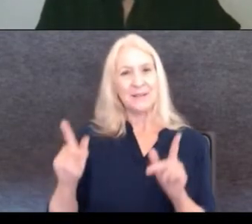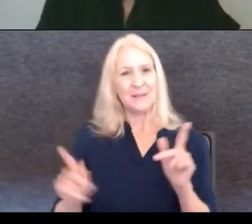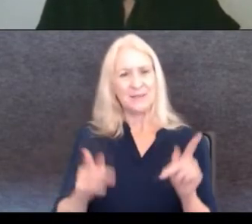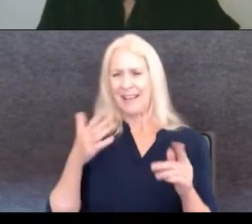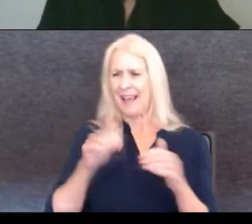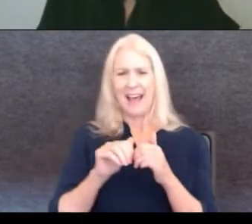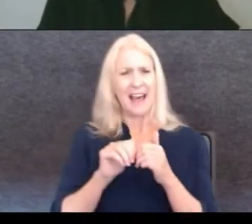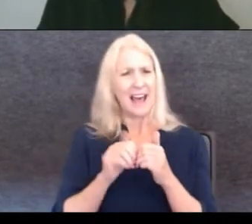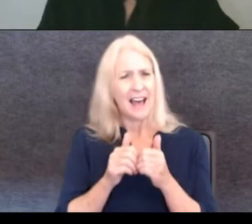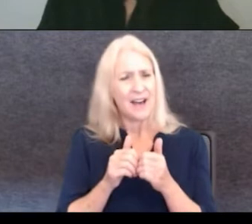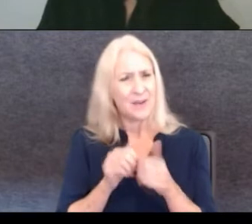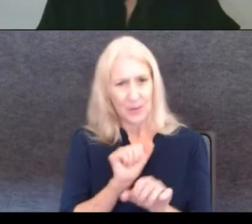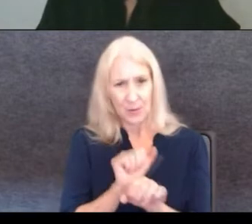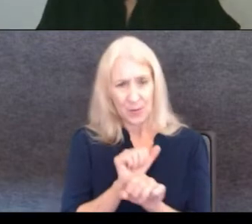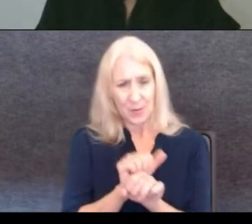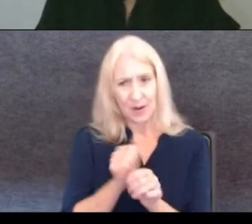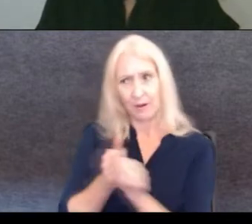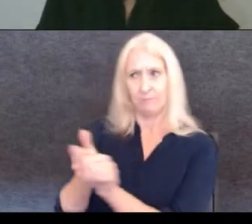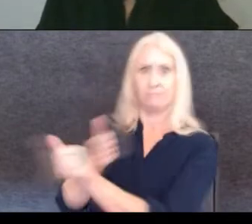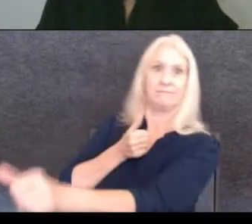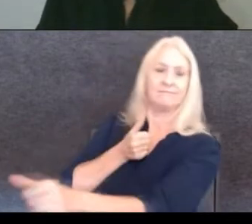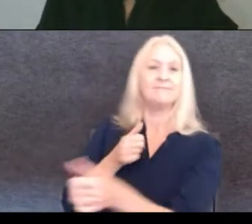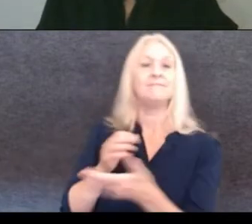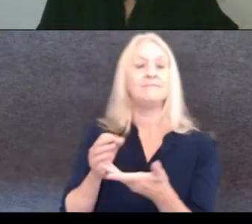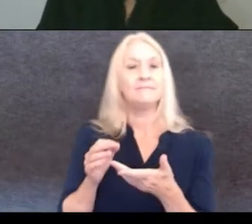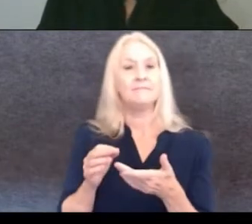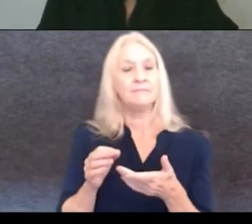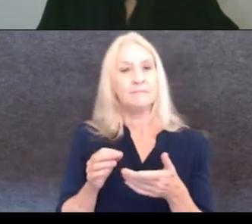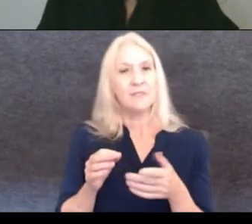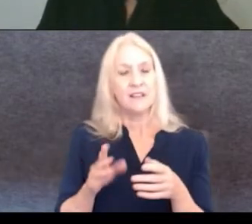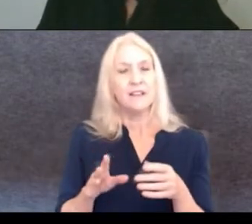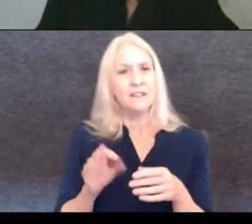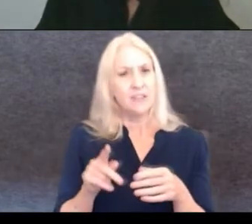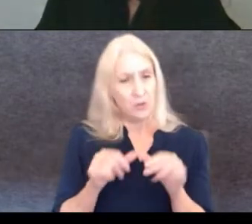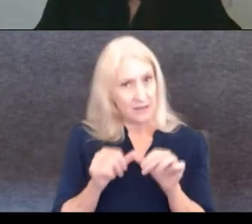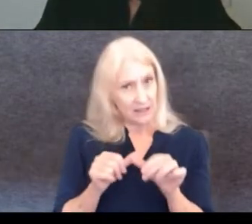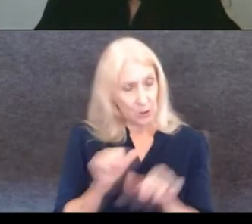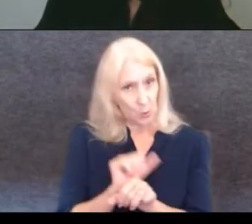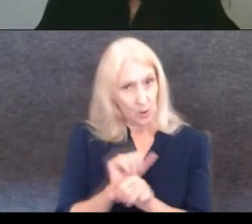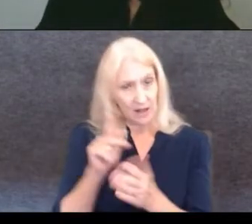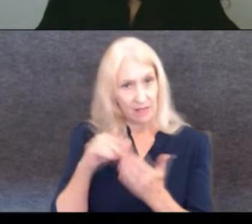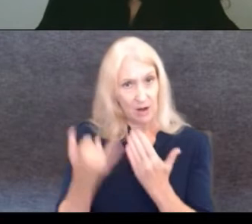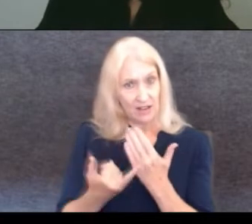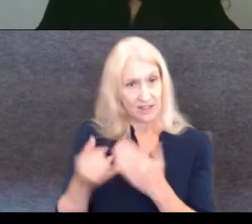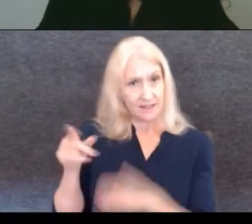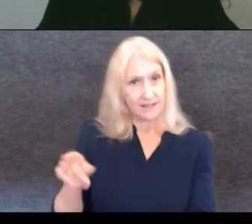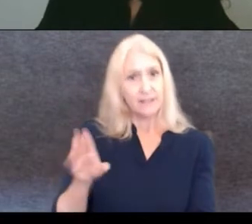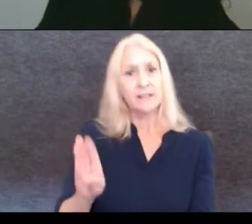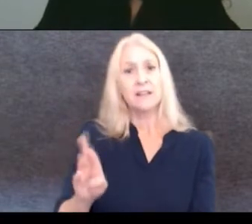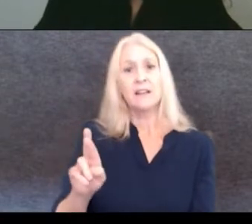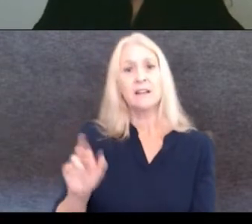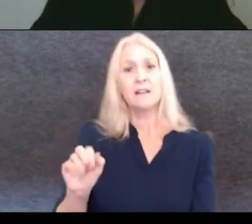that? How did she make that happen? So were you first, you were continuing to work on the projects in Brazil, and then starting to get to know